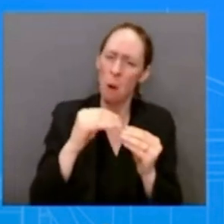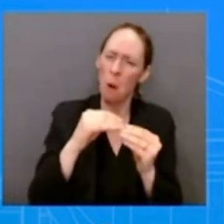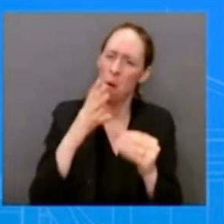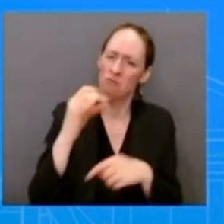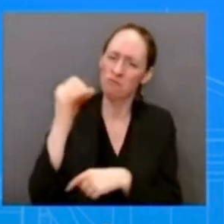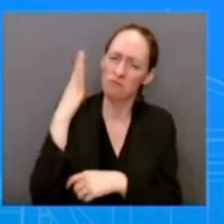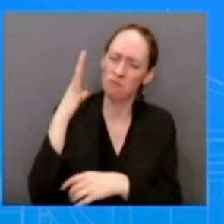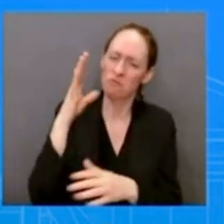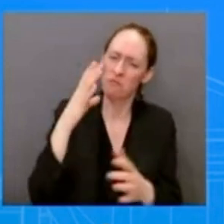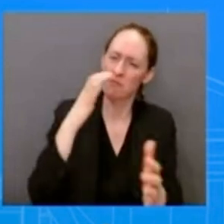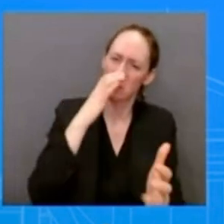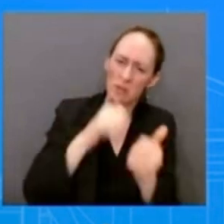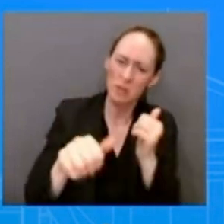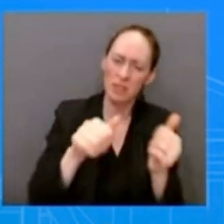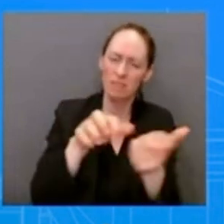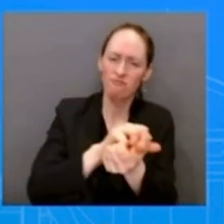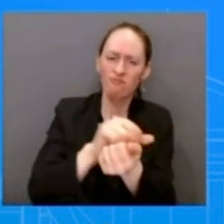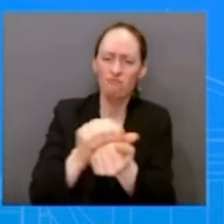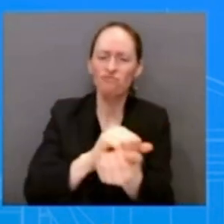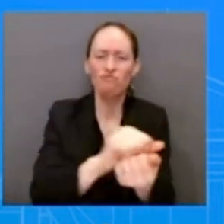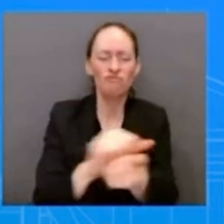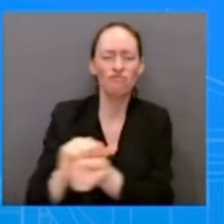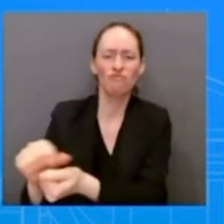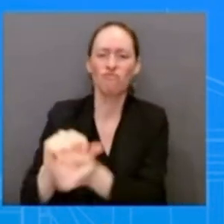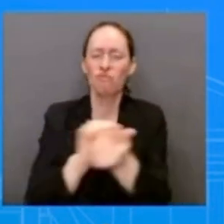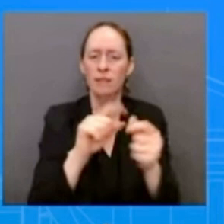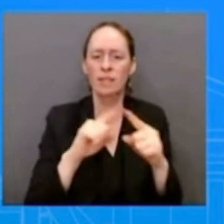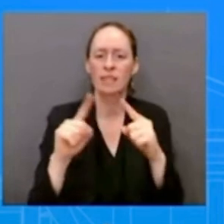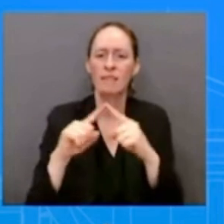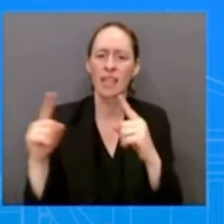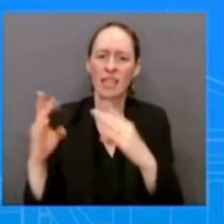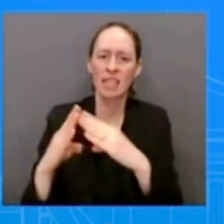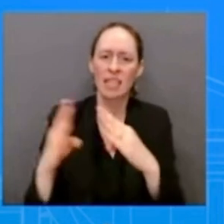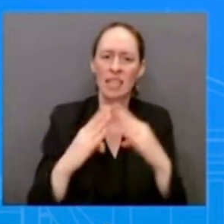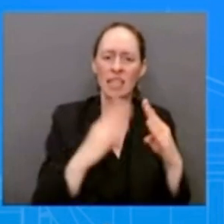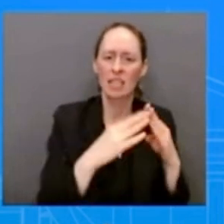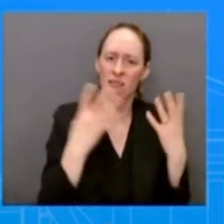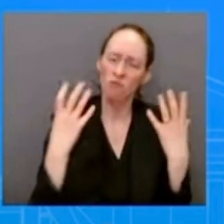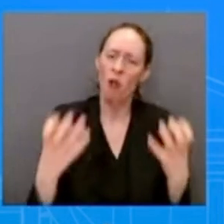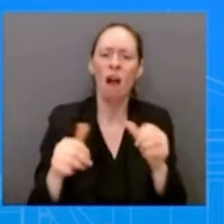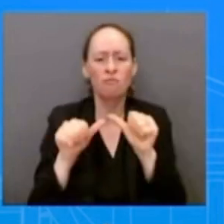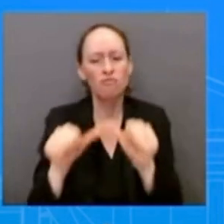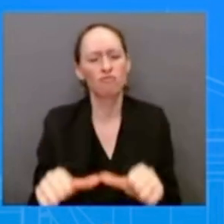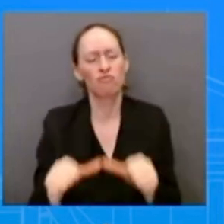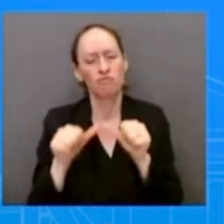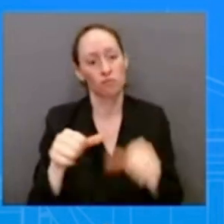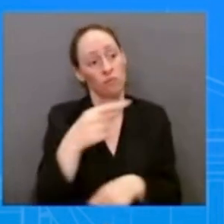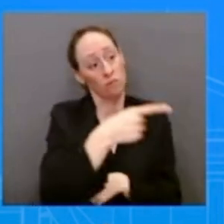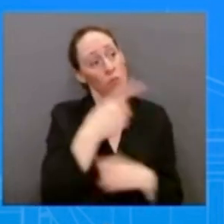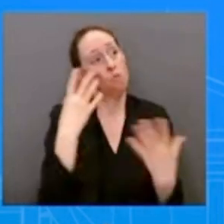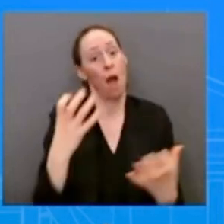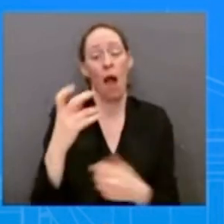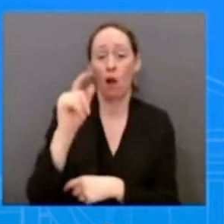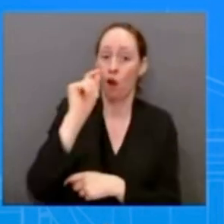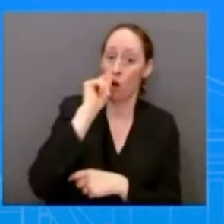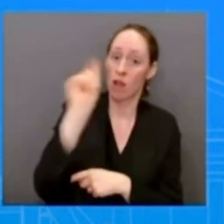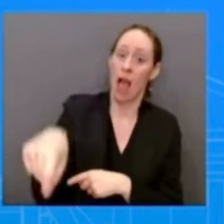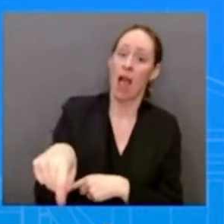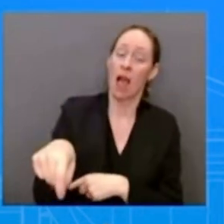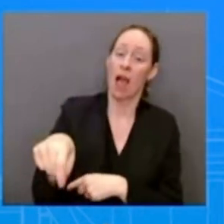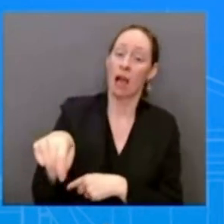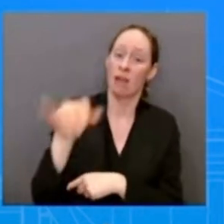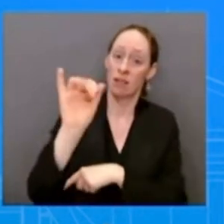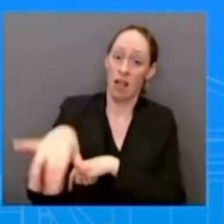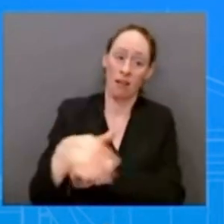wipe ukraine off the map as an independent sovereign nation so it'd be hard for me to say that this visit emboldened him but